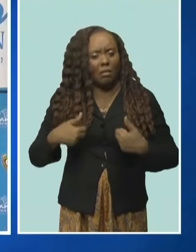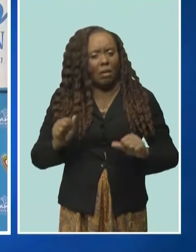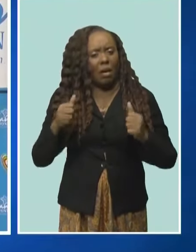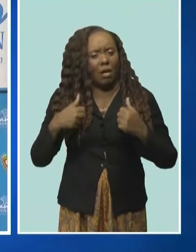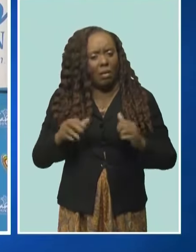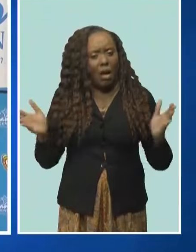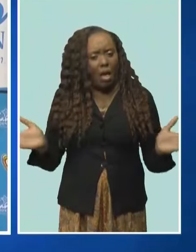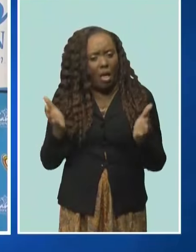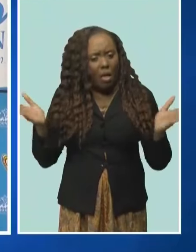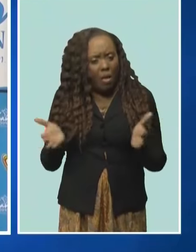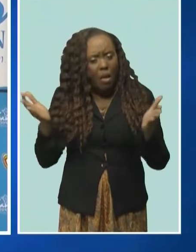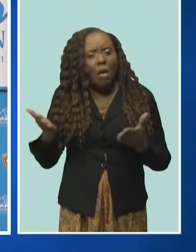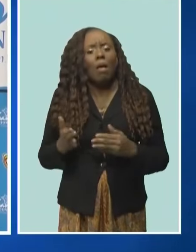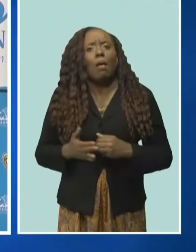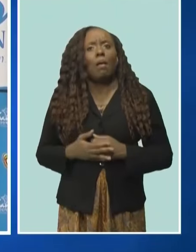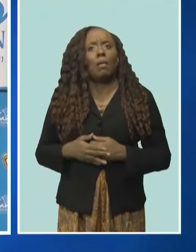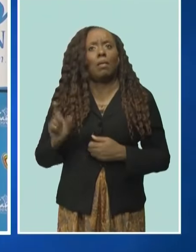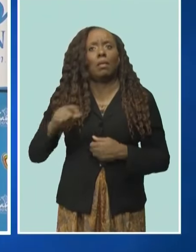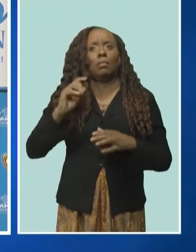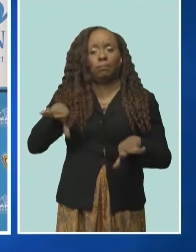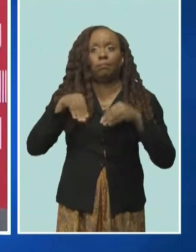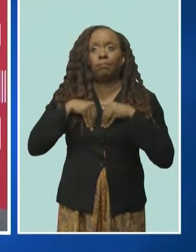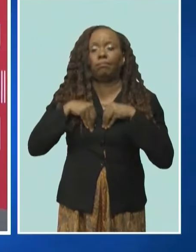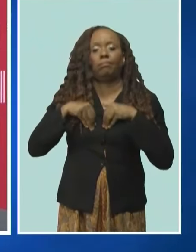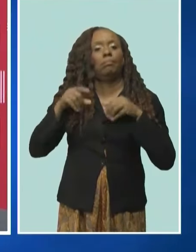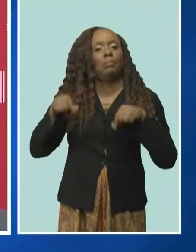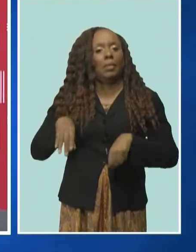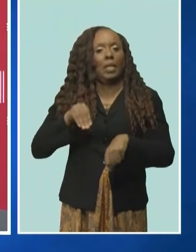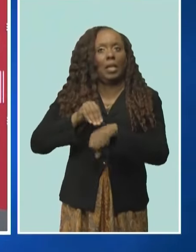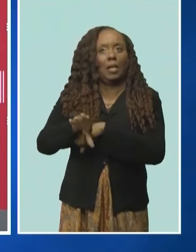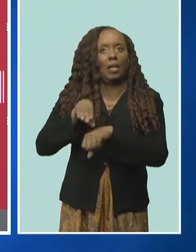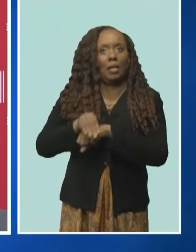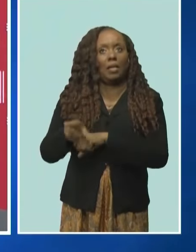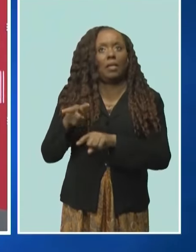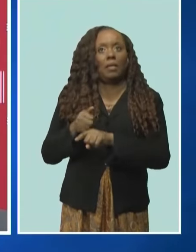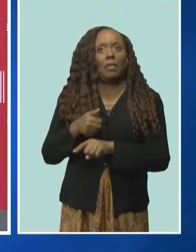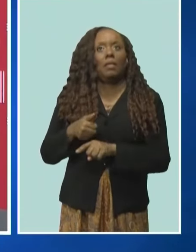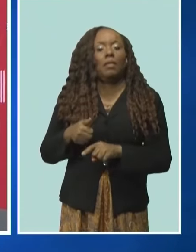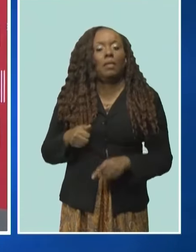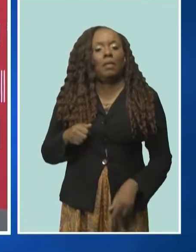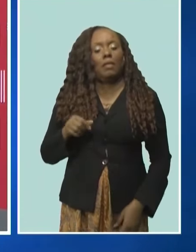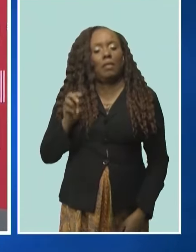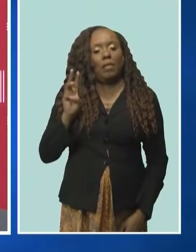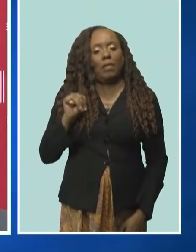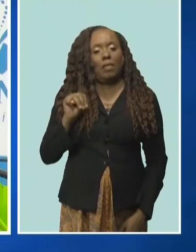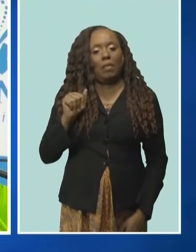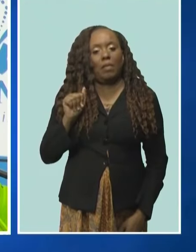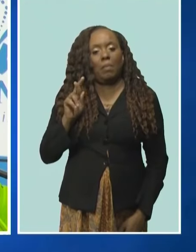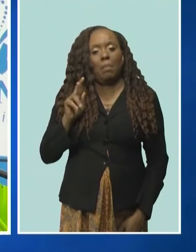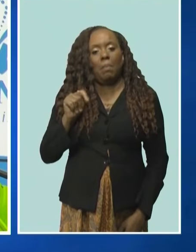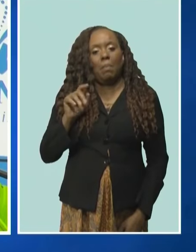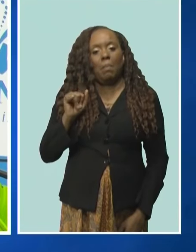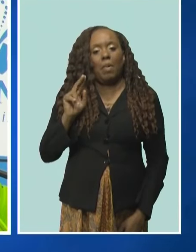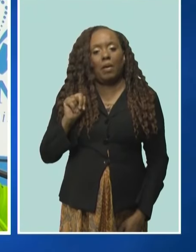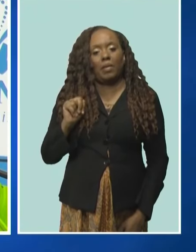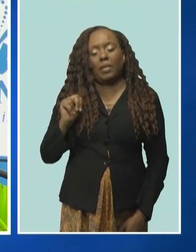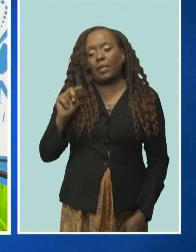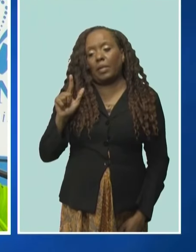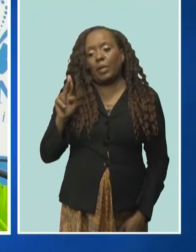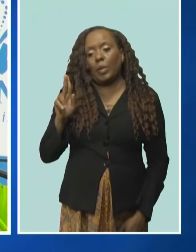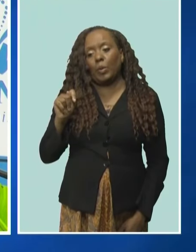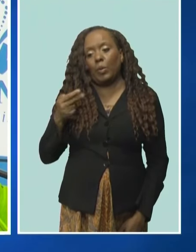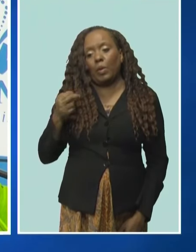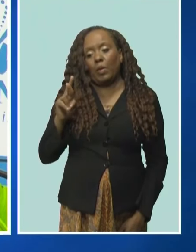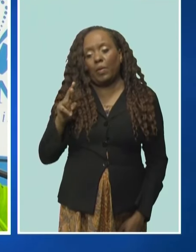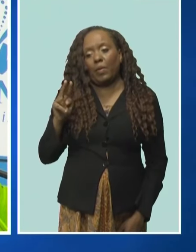also urges them to embrace this advice from Dr. Martin Luther King, Jr. If you can't be a